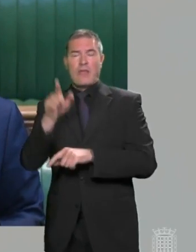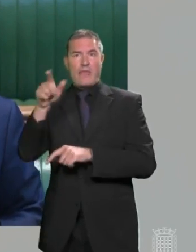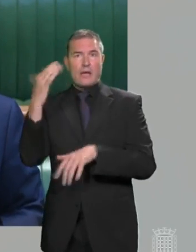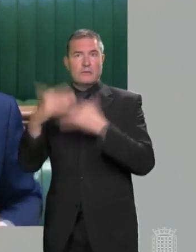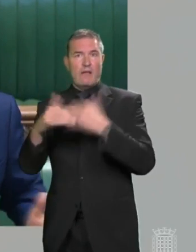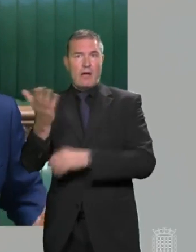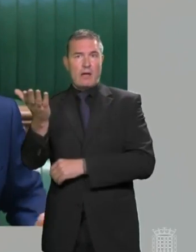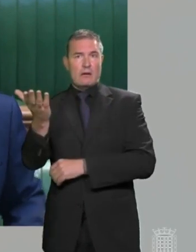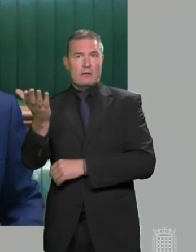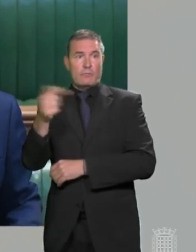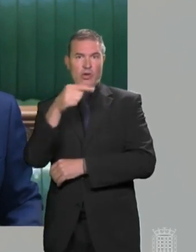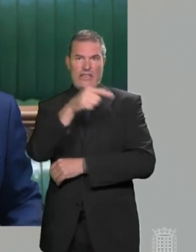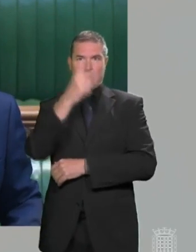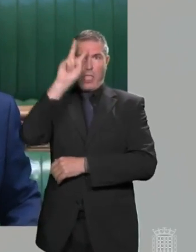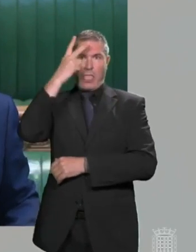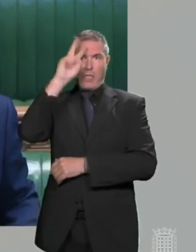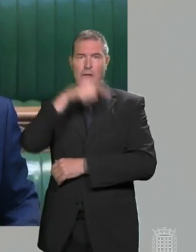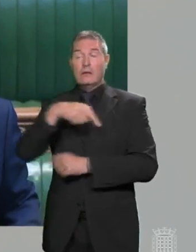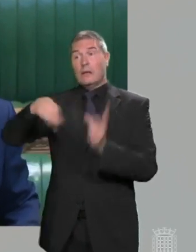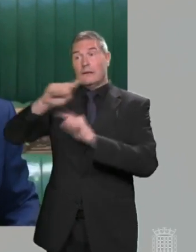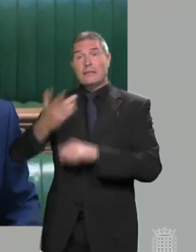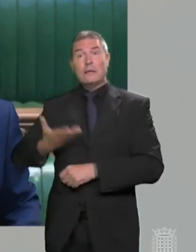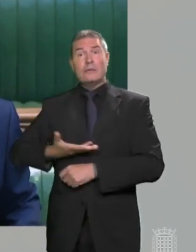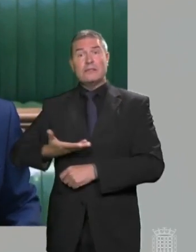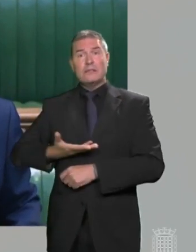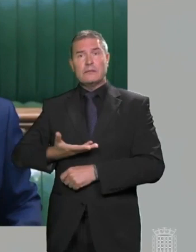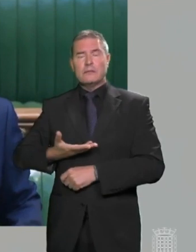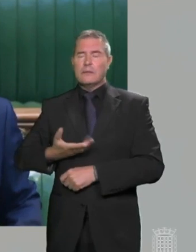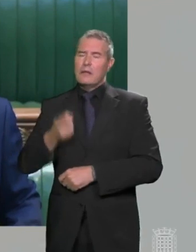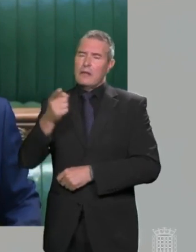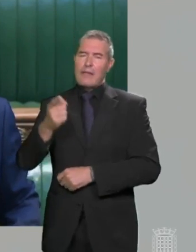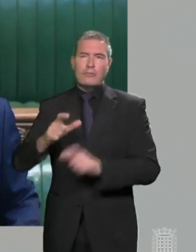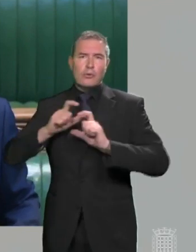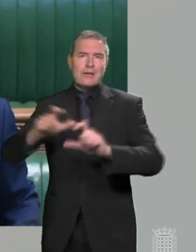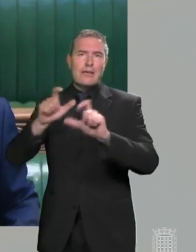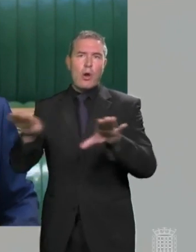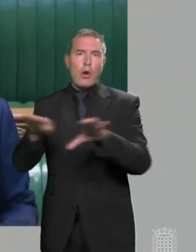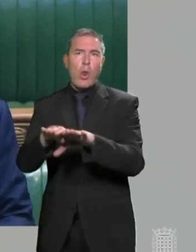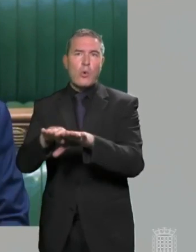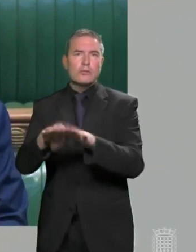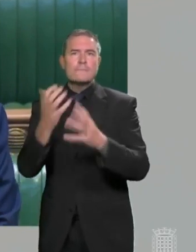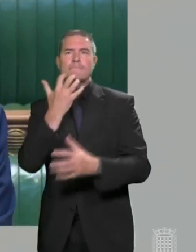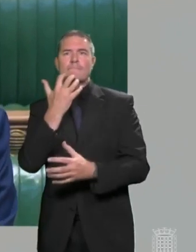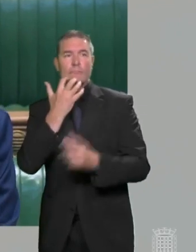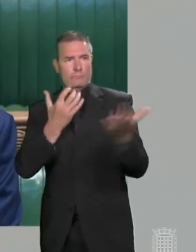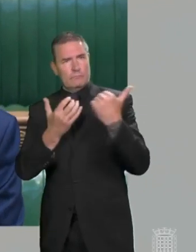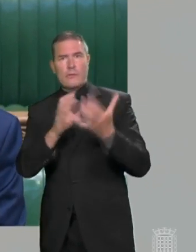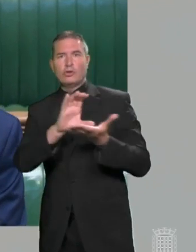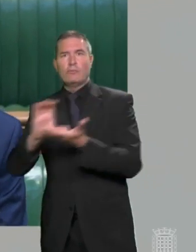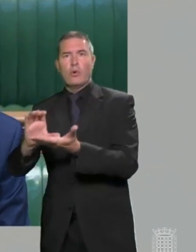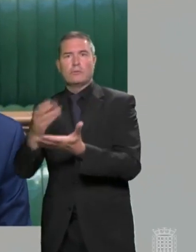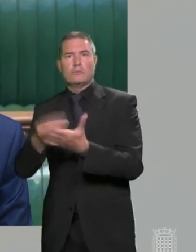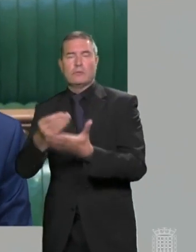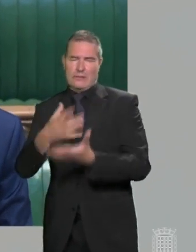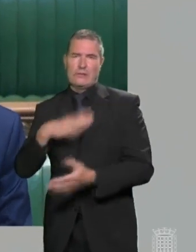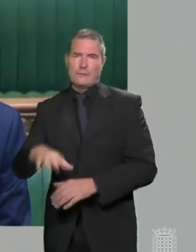failure. All they ask is that if they have to keep their businesses closed, they get the support that they need.